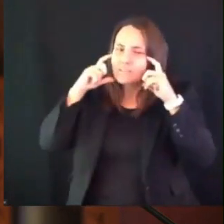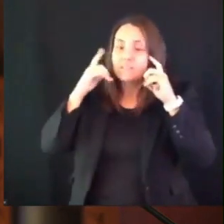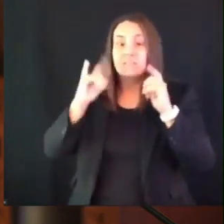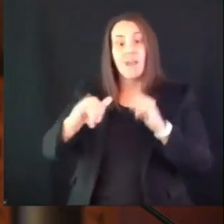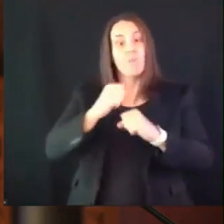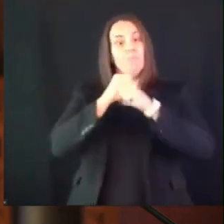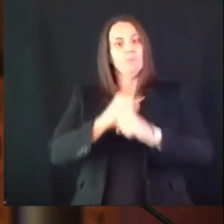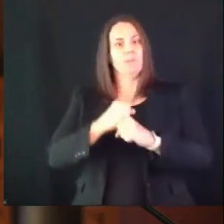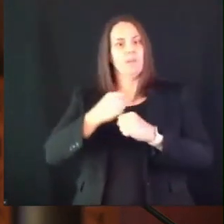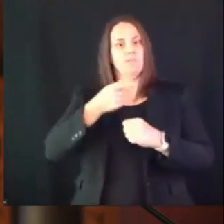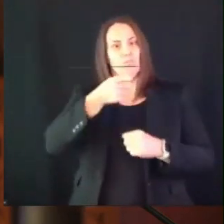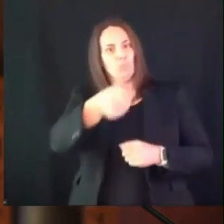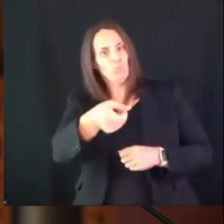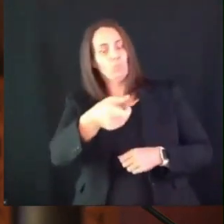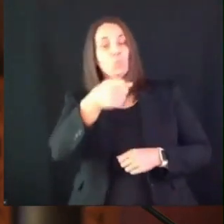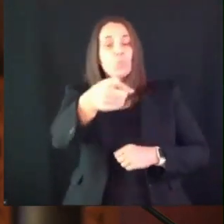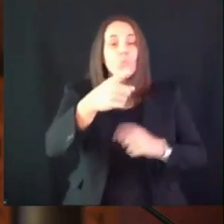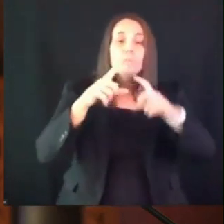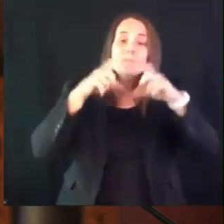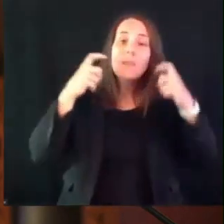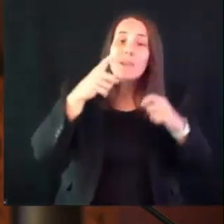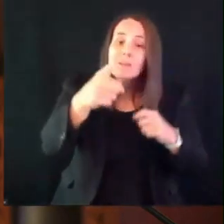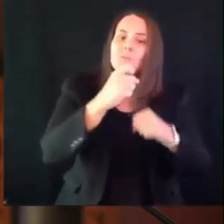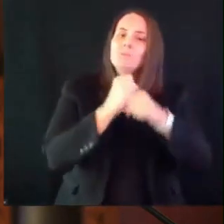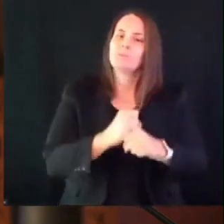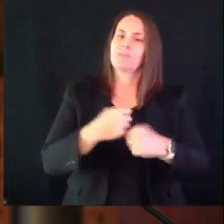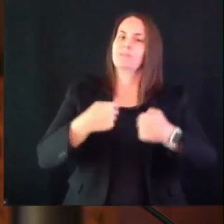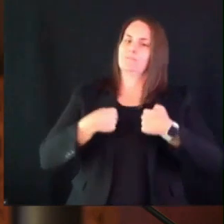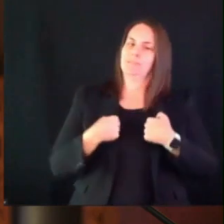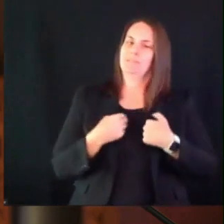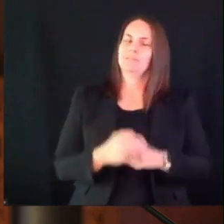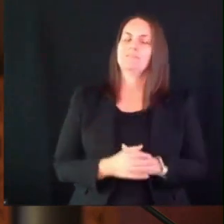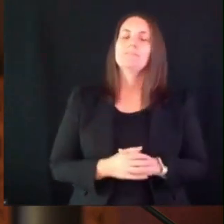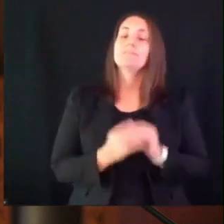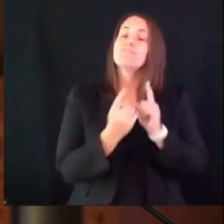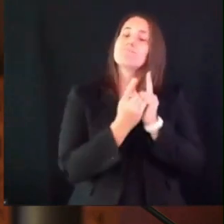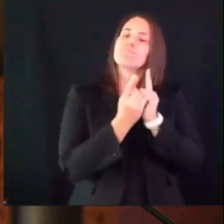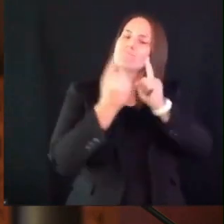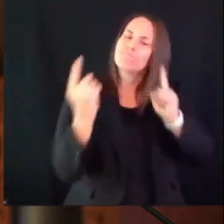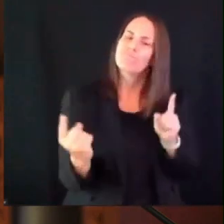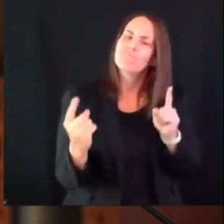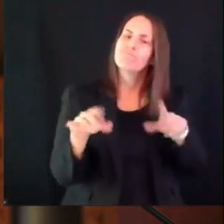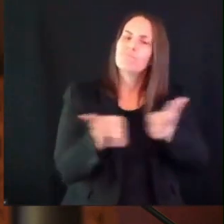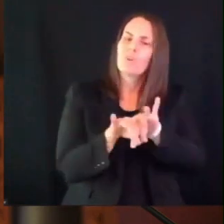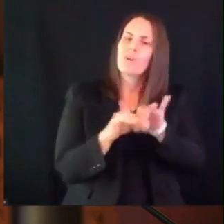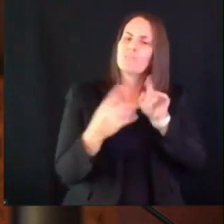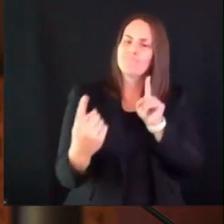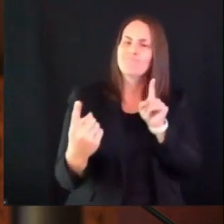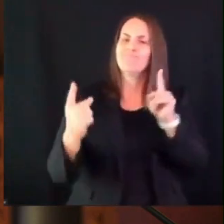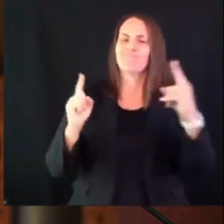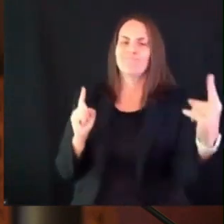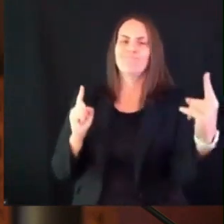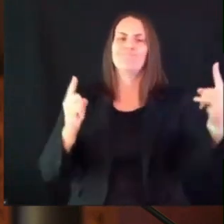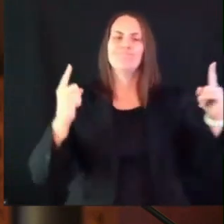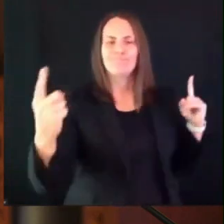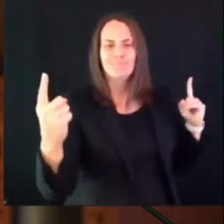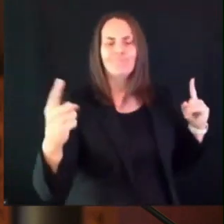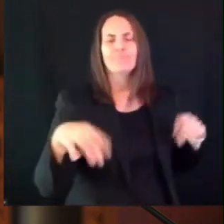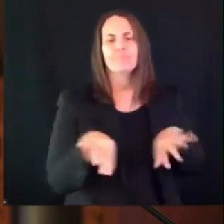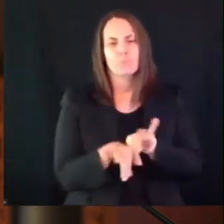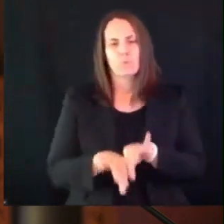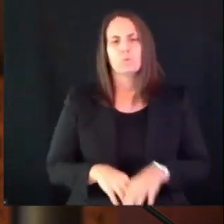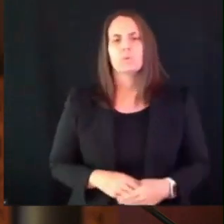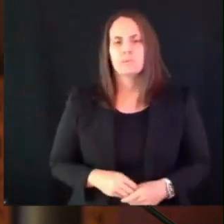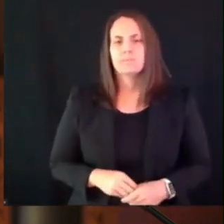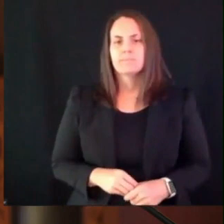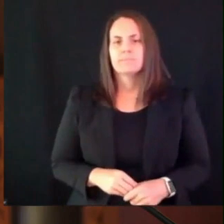effective when we all do it and when we combine it with other actions like practicing physical distancing and washing our hands